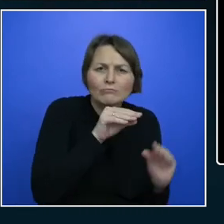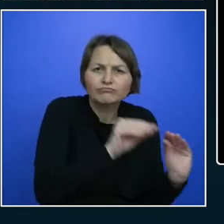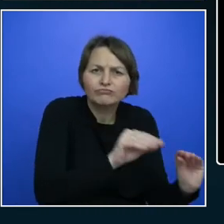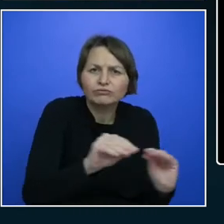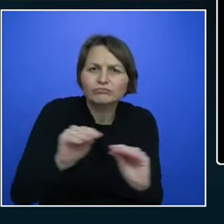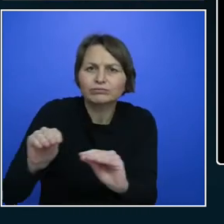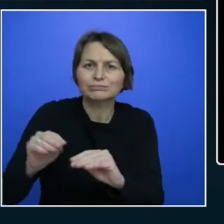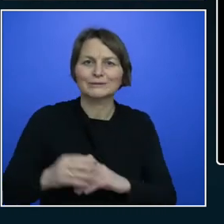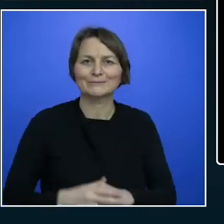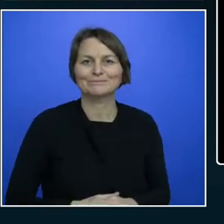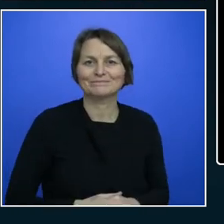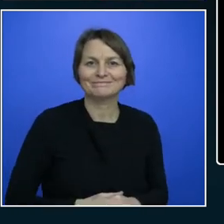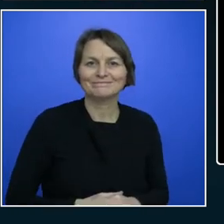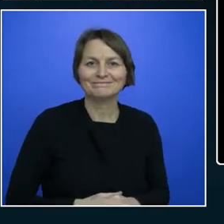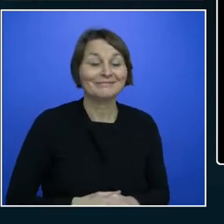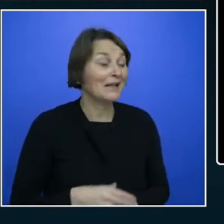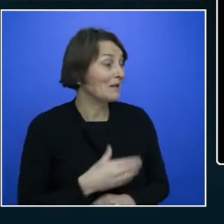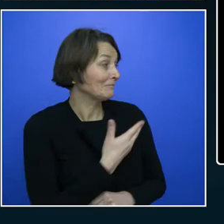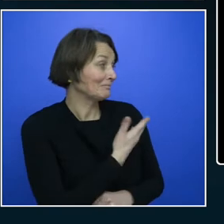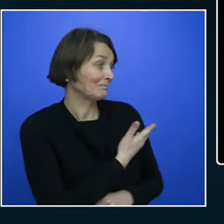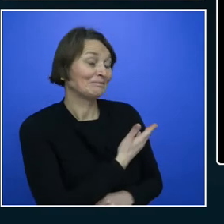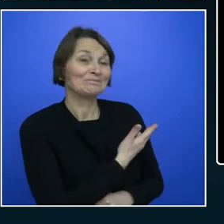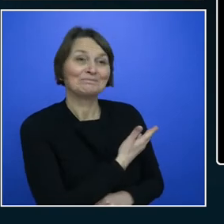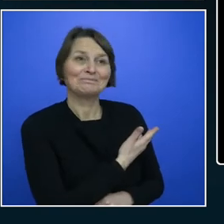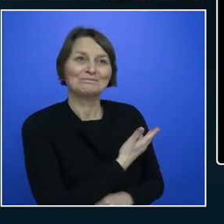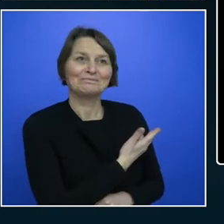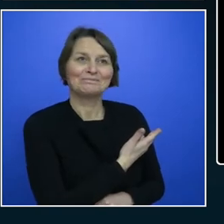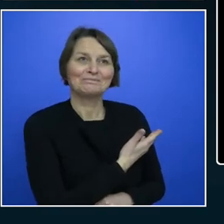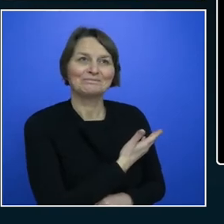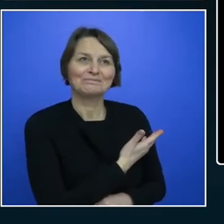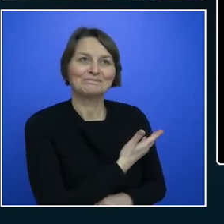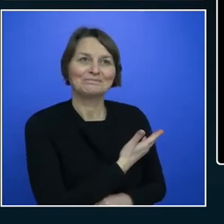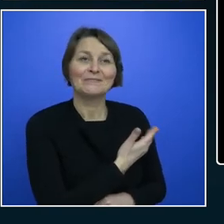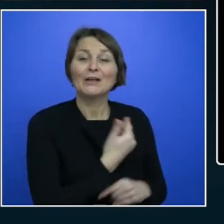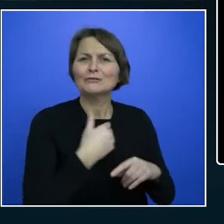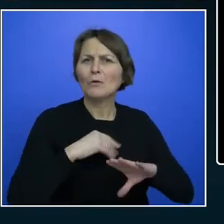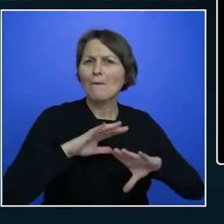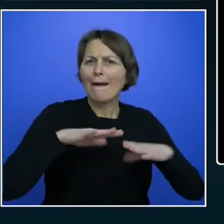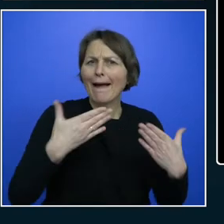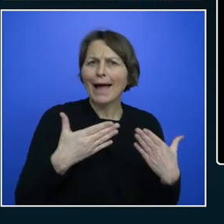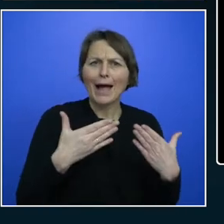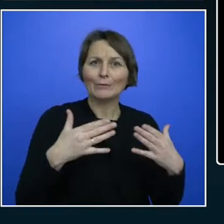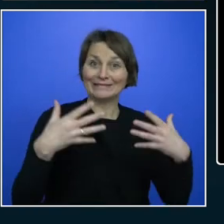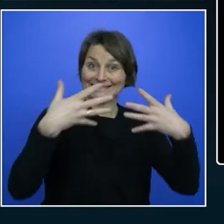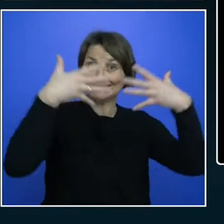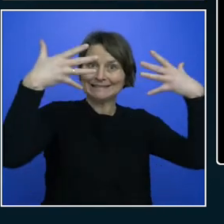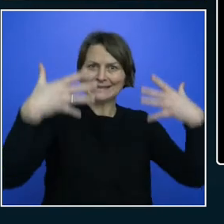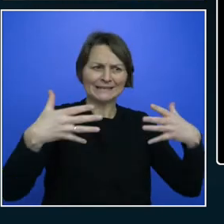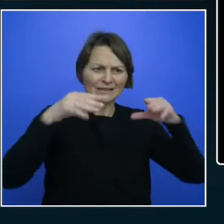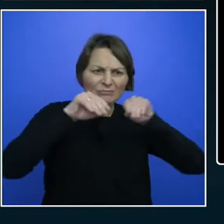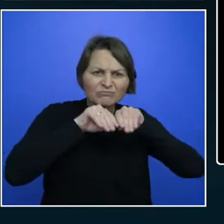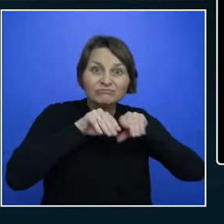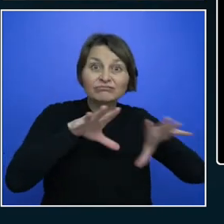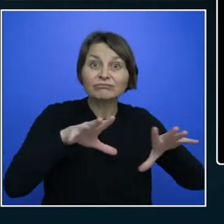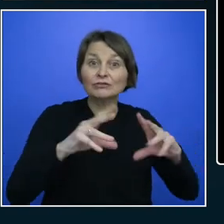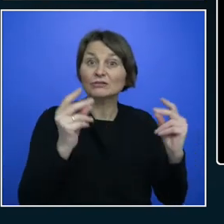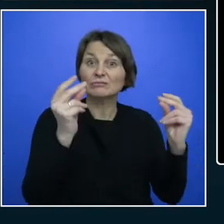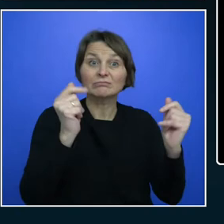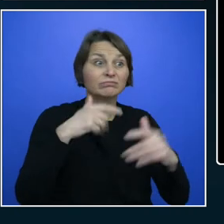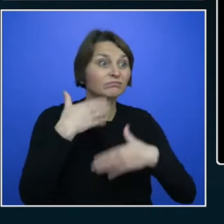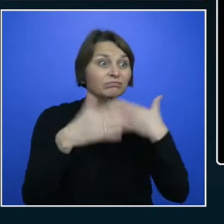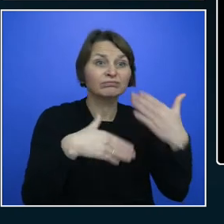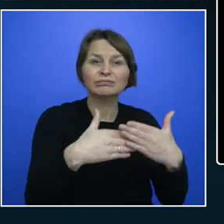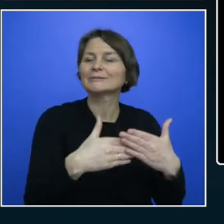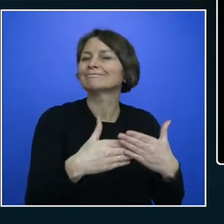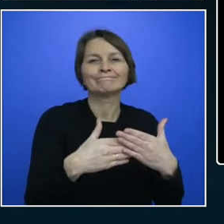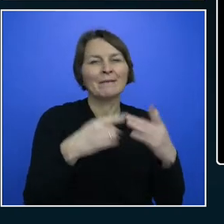We must become accessible. When the shippable project has gone out and we've deployed the system, ain't going to happen. So shift left. So